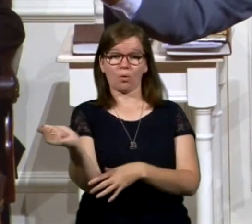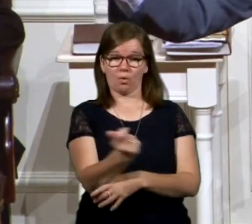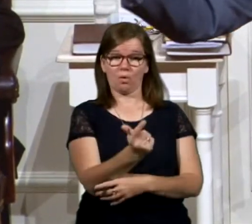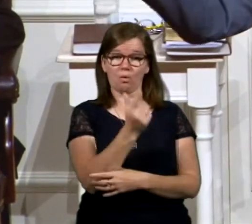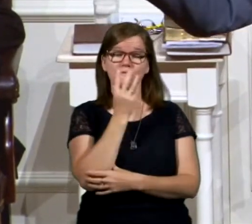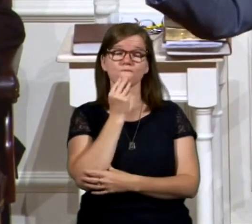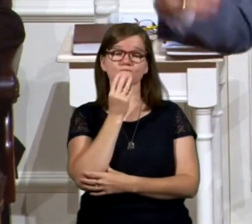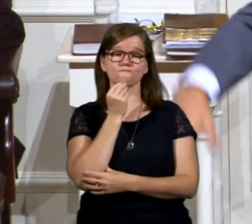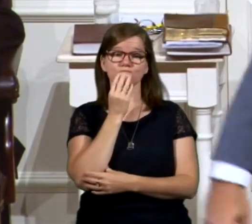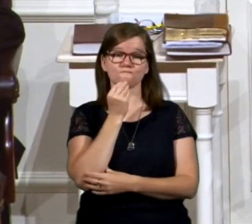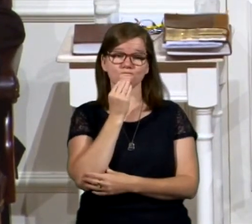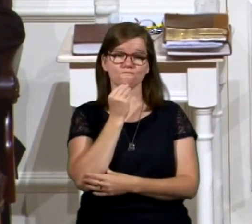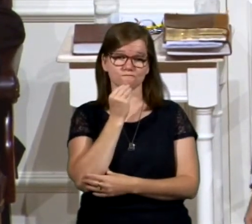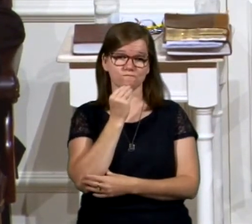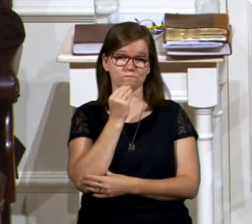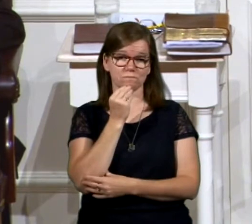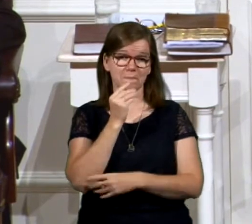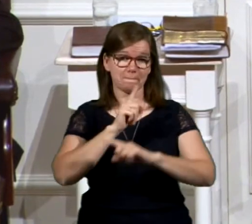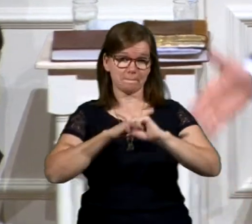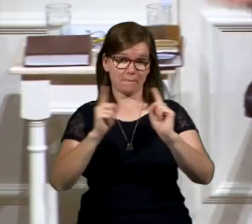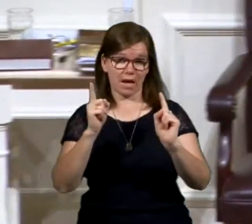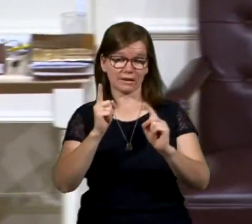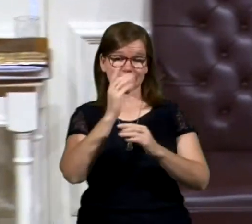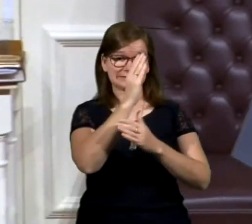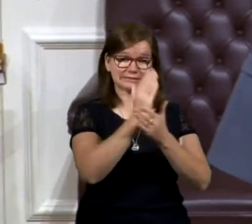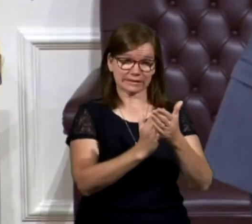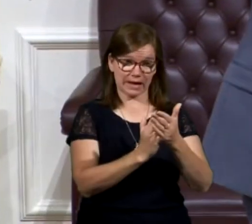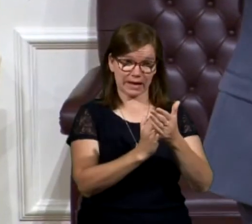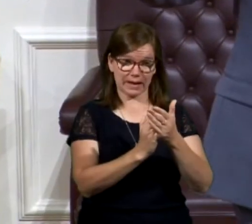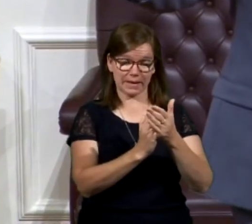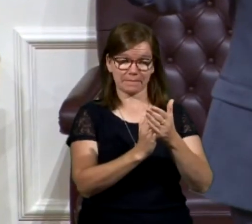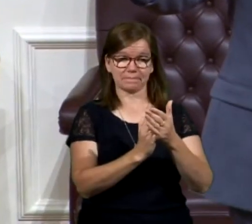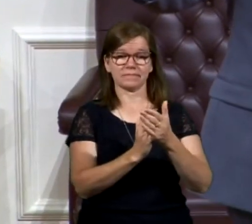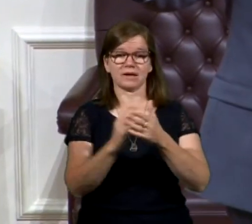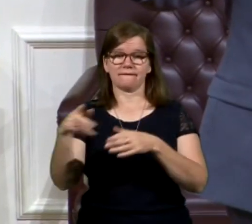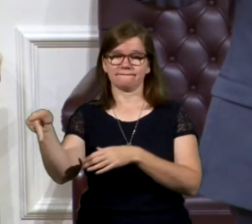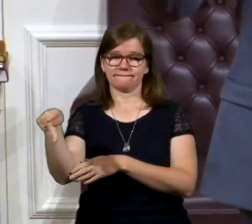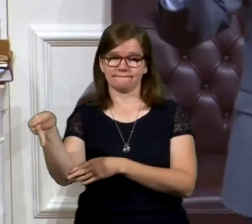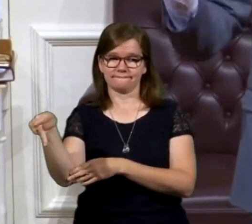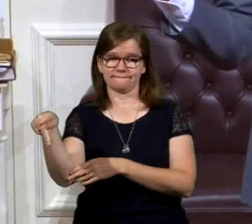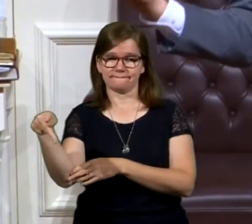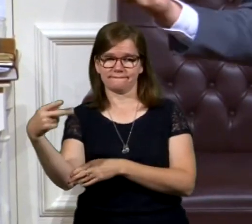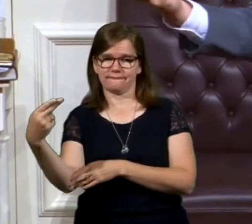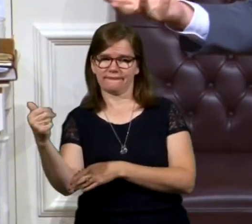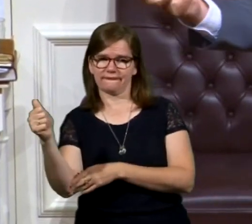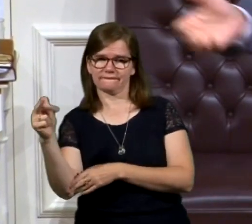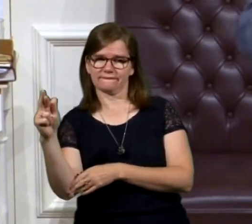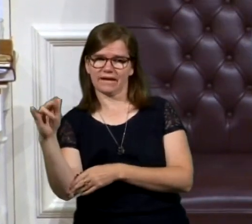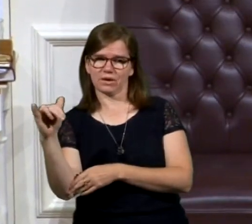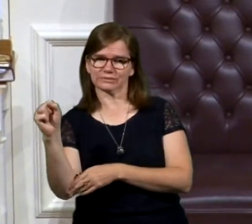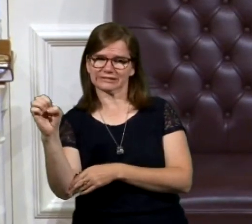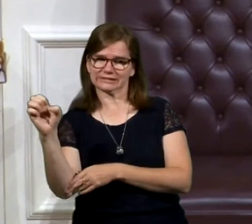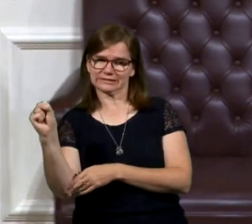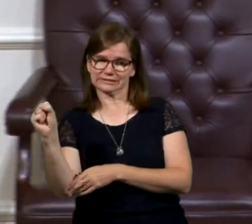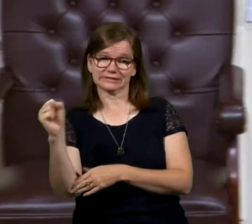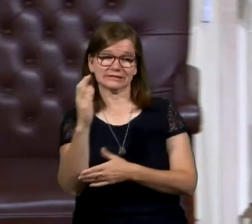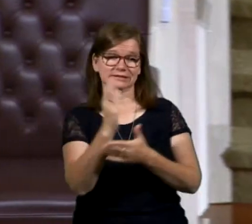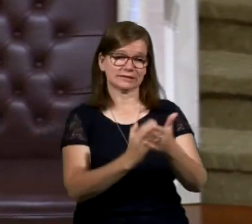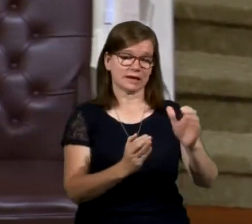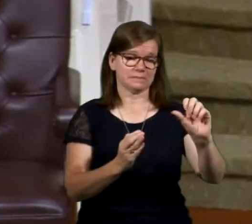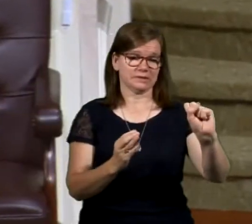people, Orthodox Jews. But some of them were Pharisees, which they, the different, and some of them were